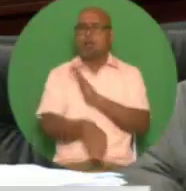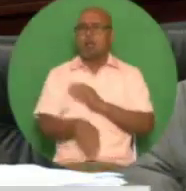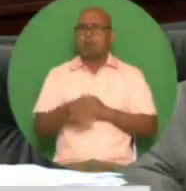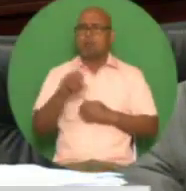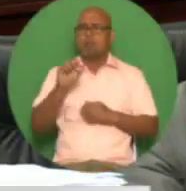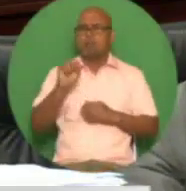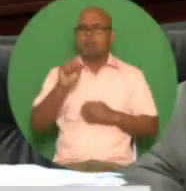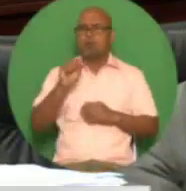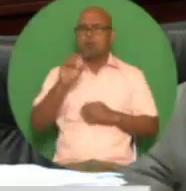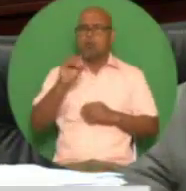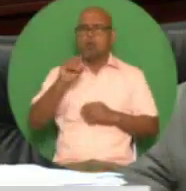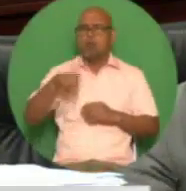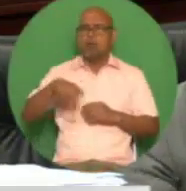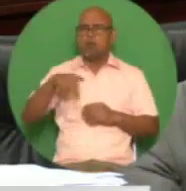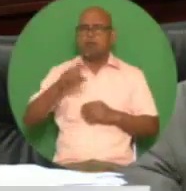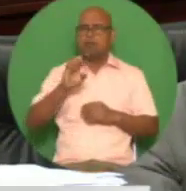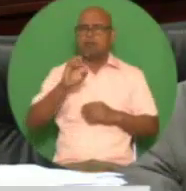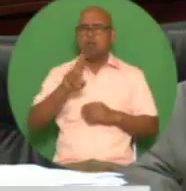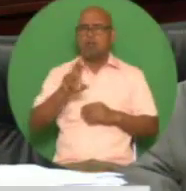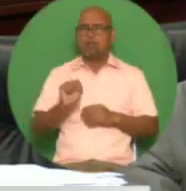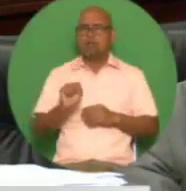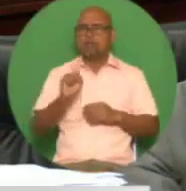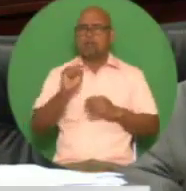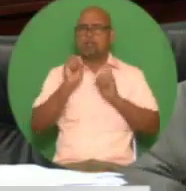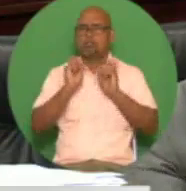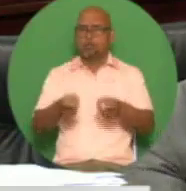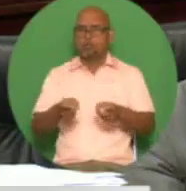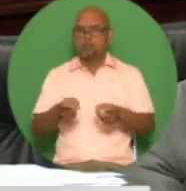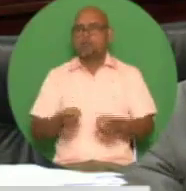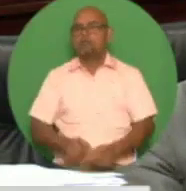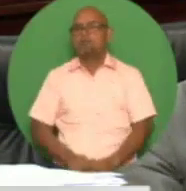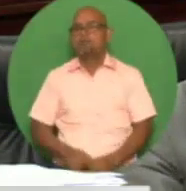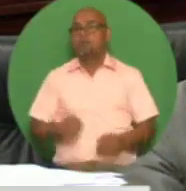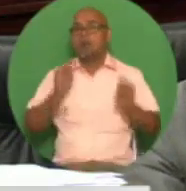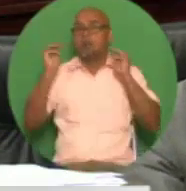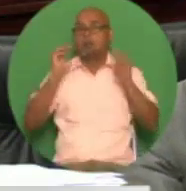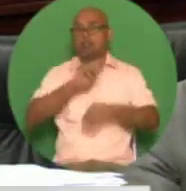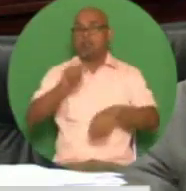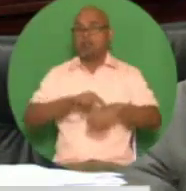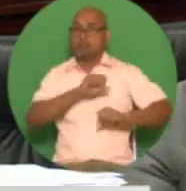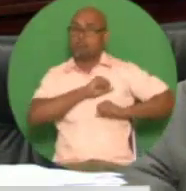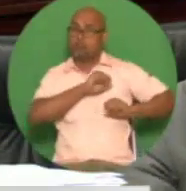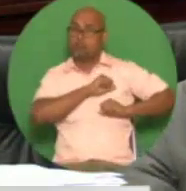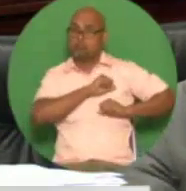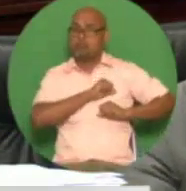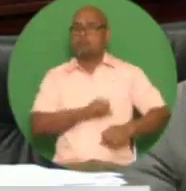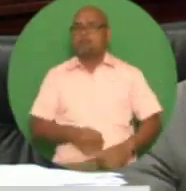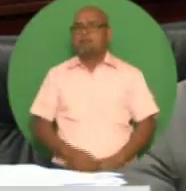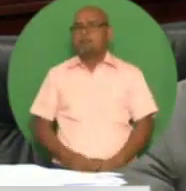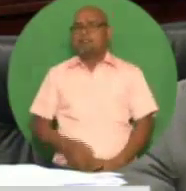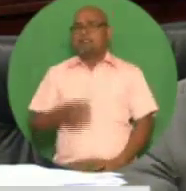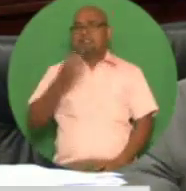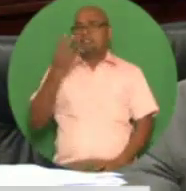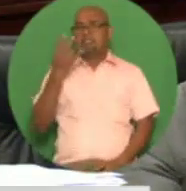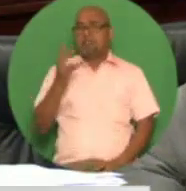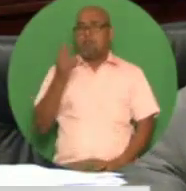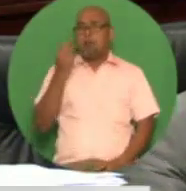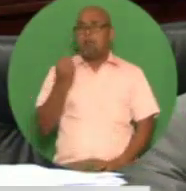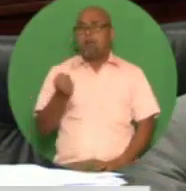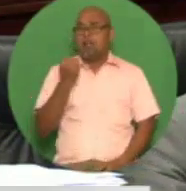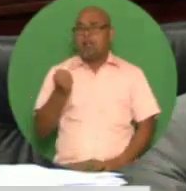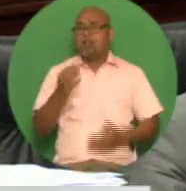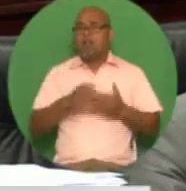the ministry of national security receives an average on average approximately seven billion dollars per annum